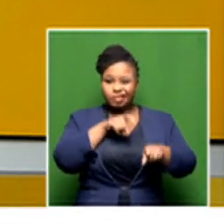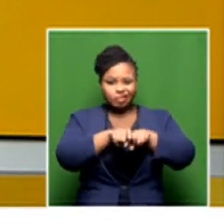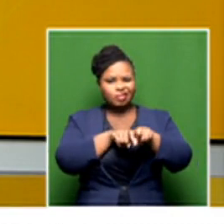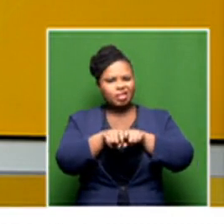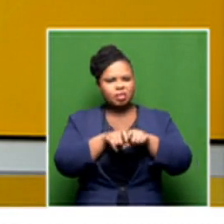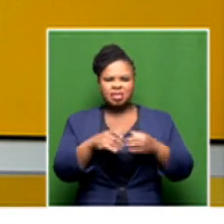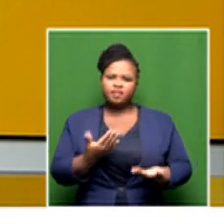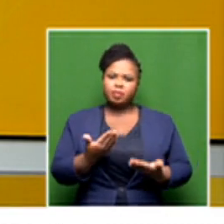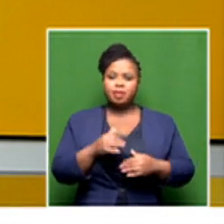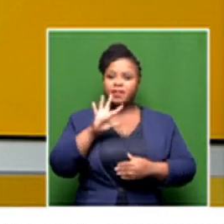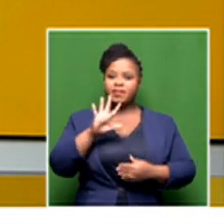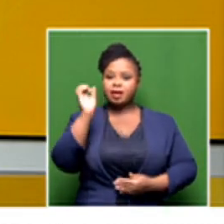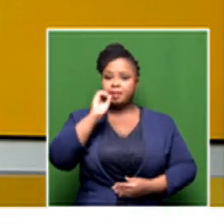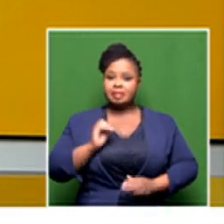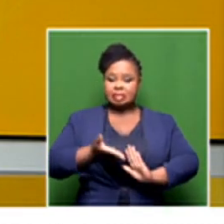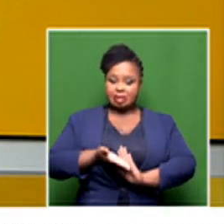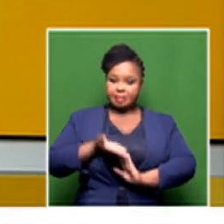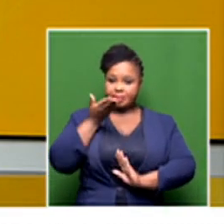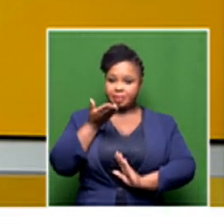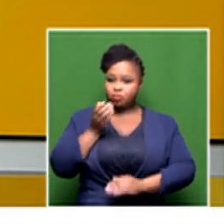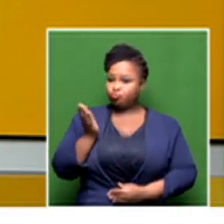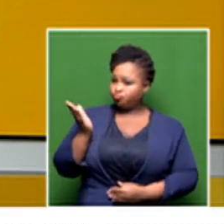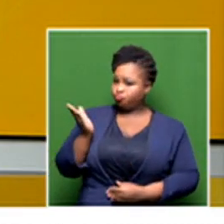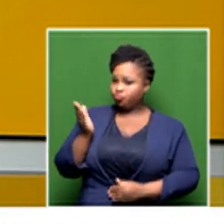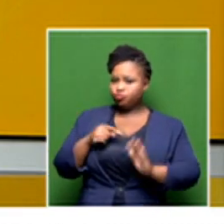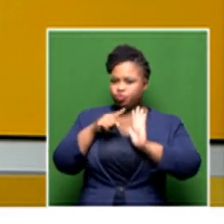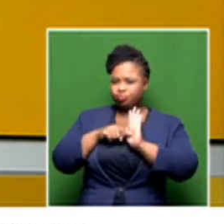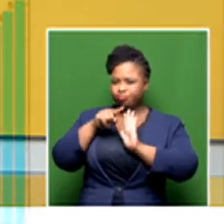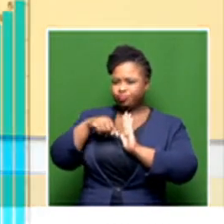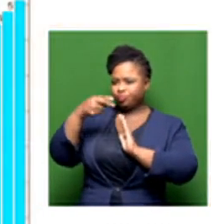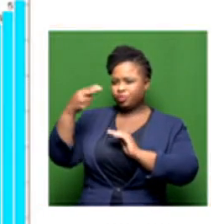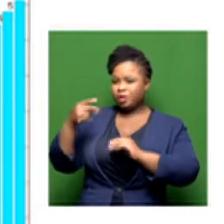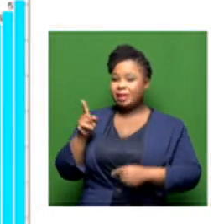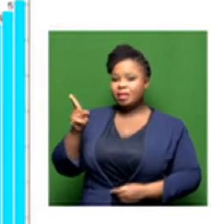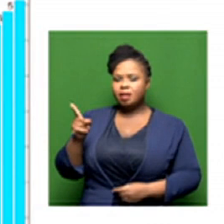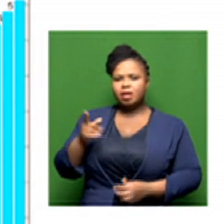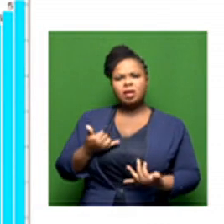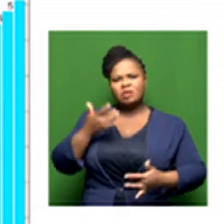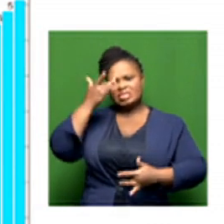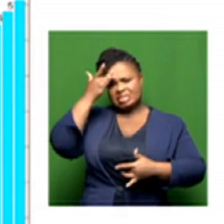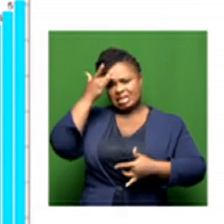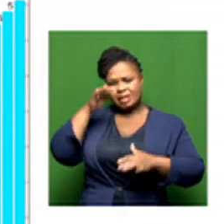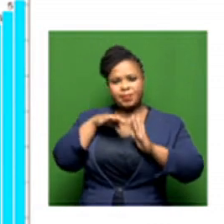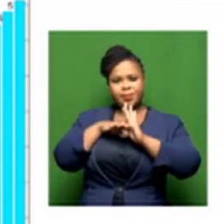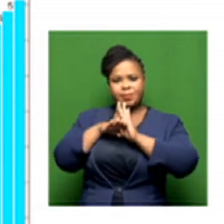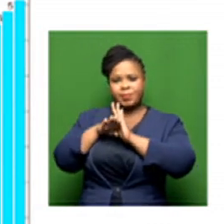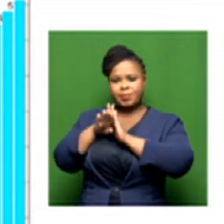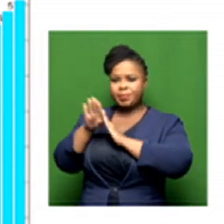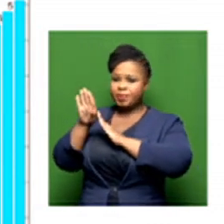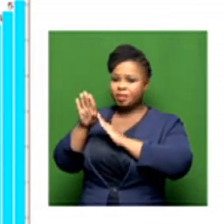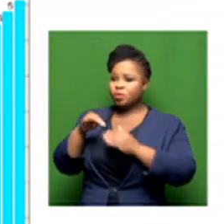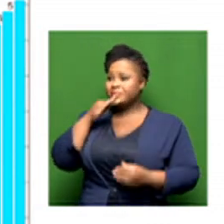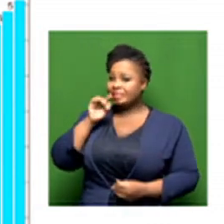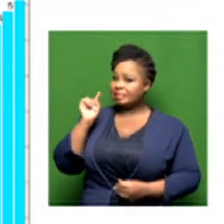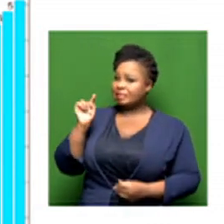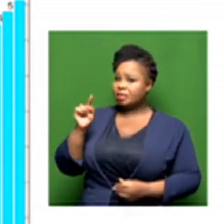testing rate is up by 5%, that's what your graph will show, I think. But the infection rate is up more dramatically. Is that